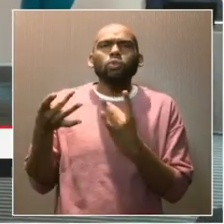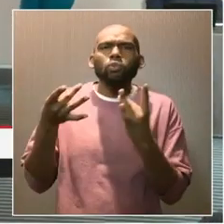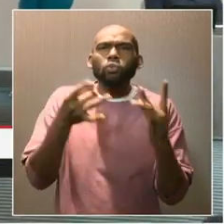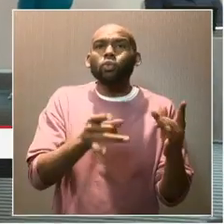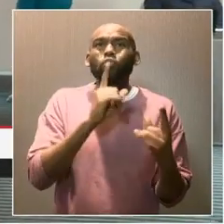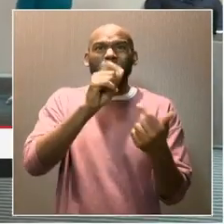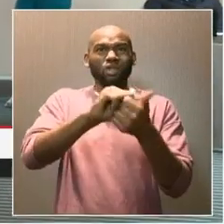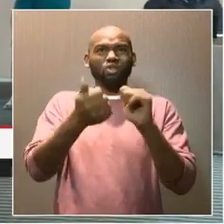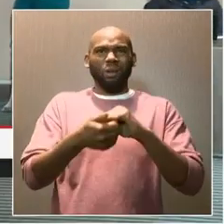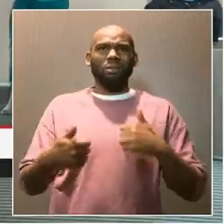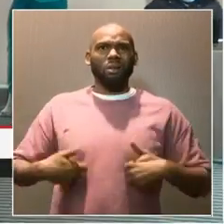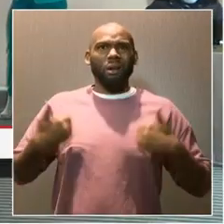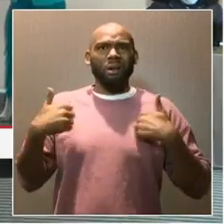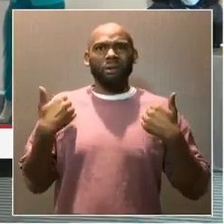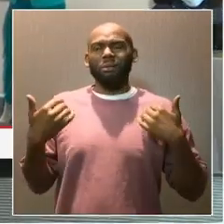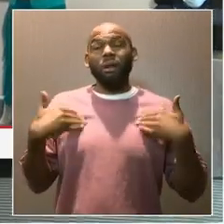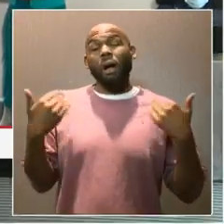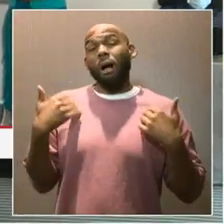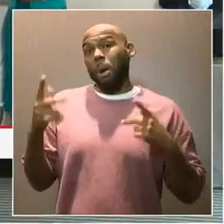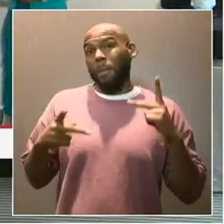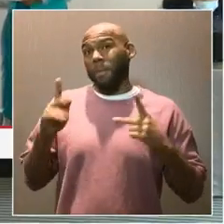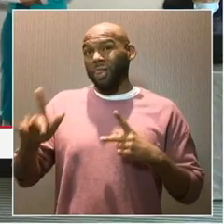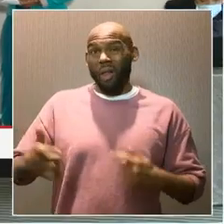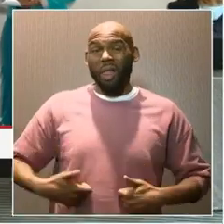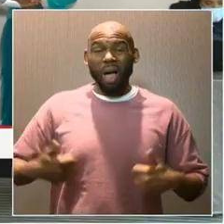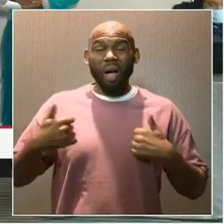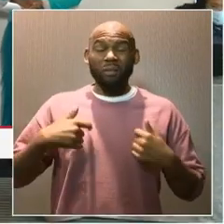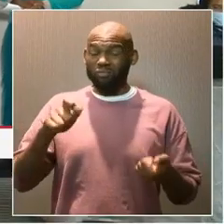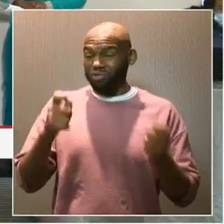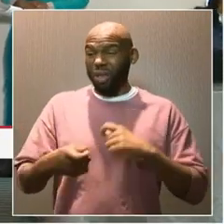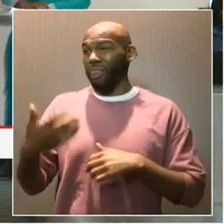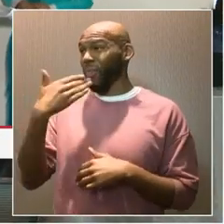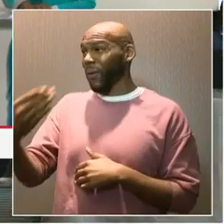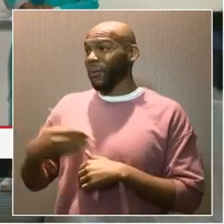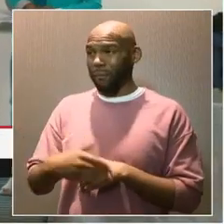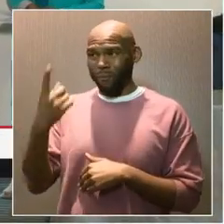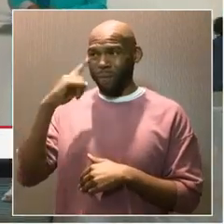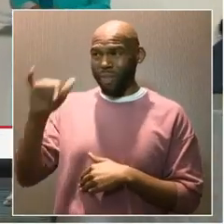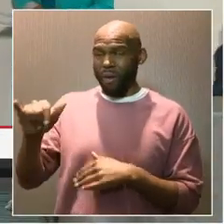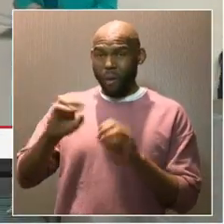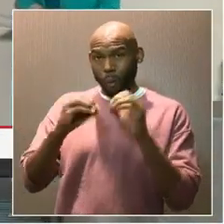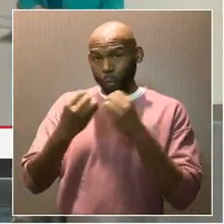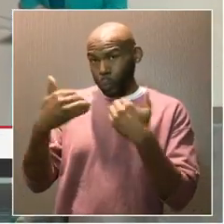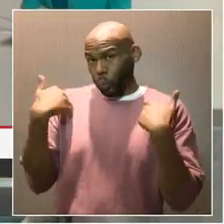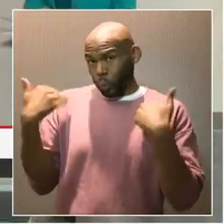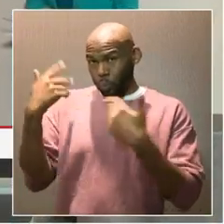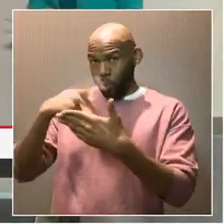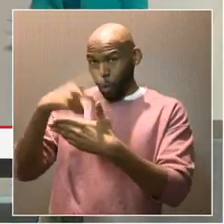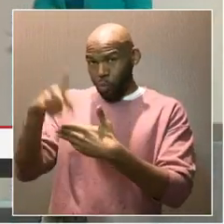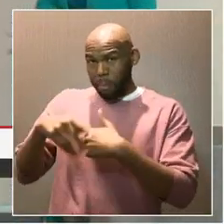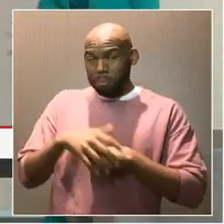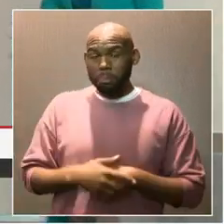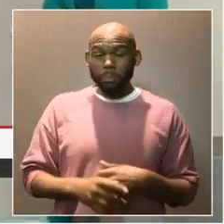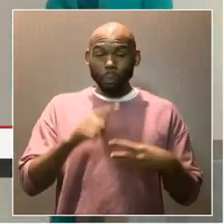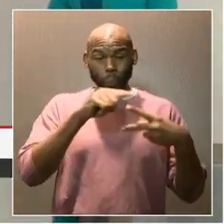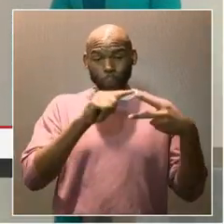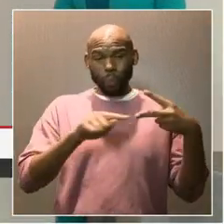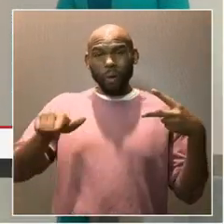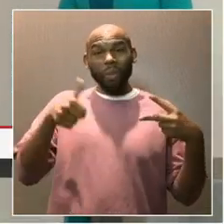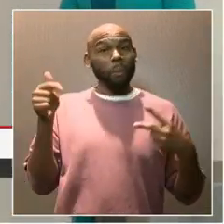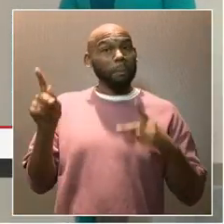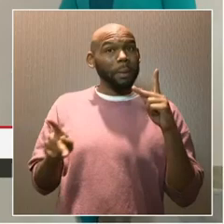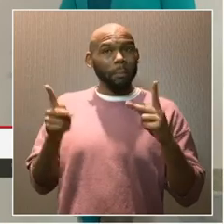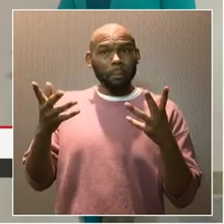changes young people's lives. thank you, Office of Youth Programs. There are two other individuals that